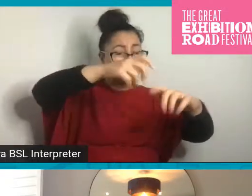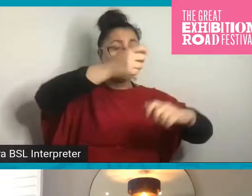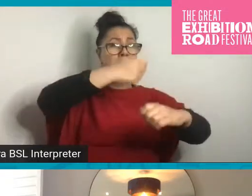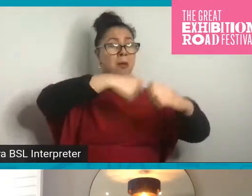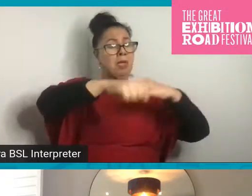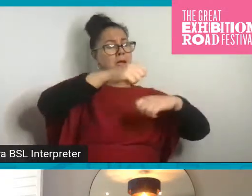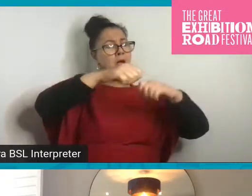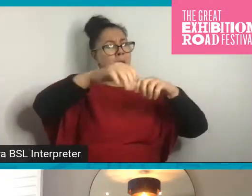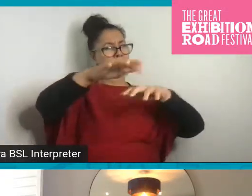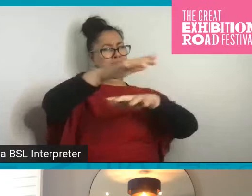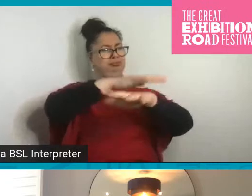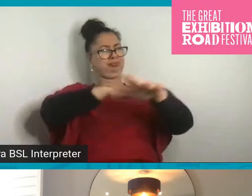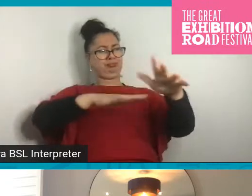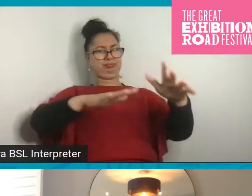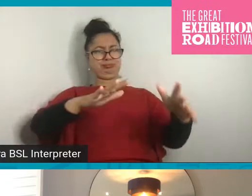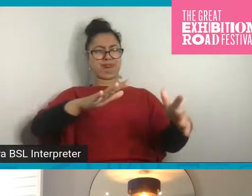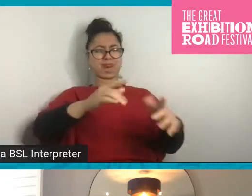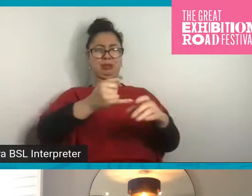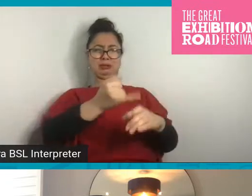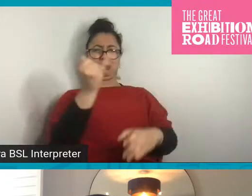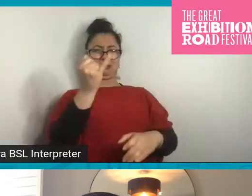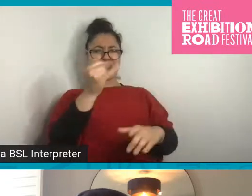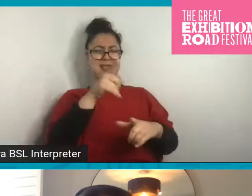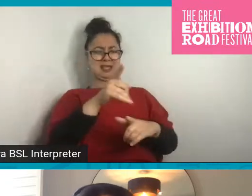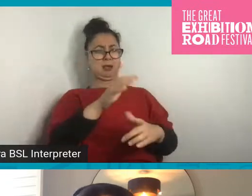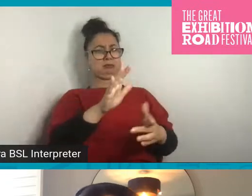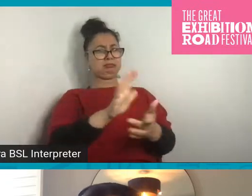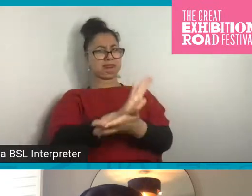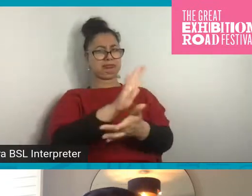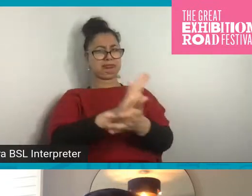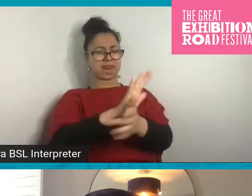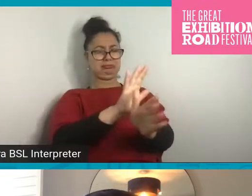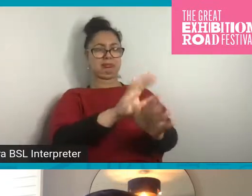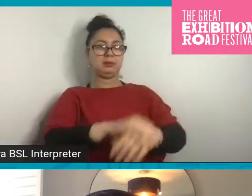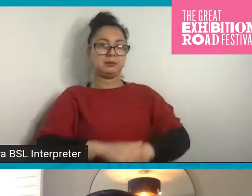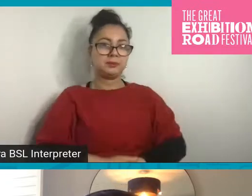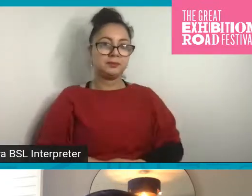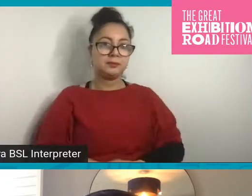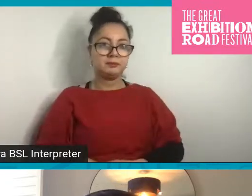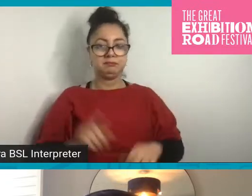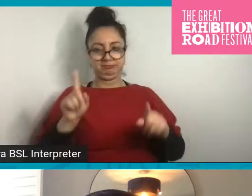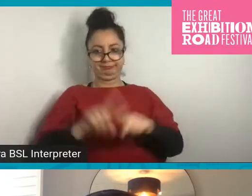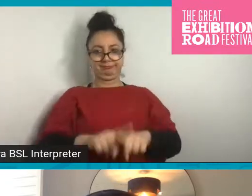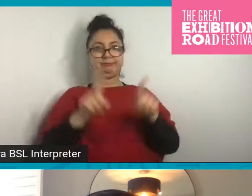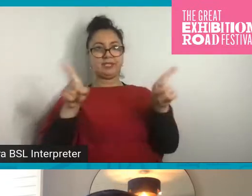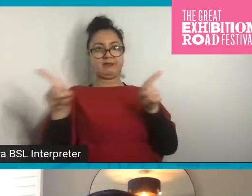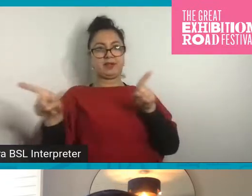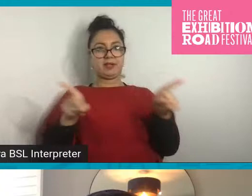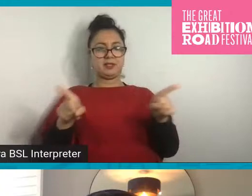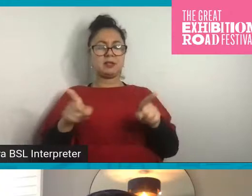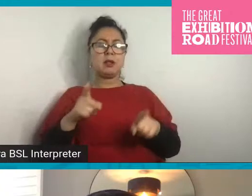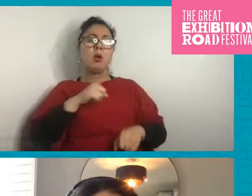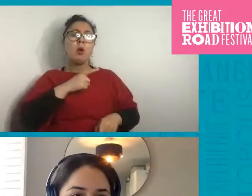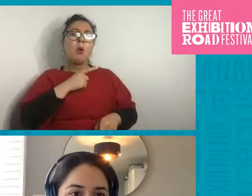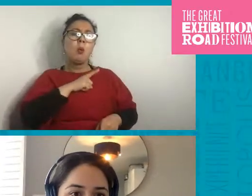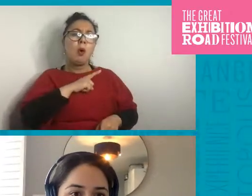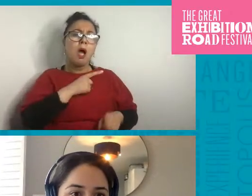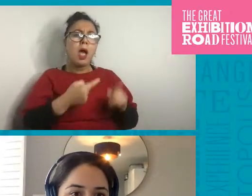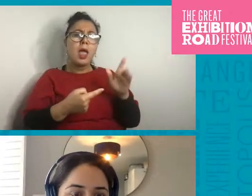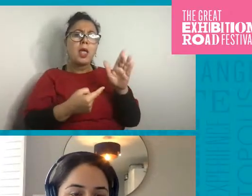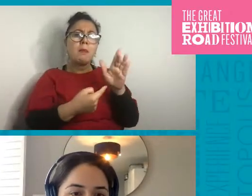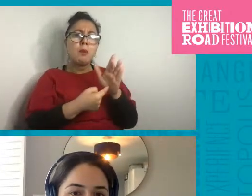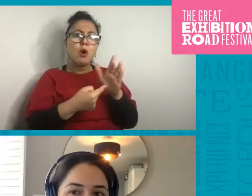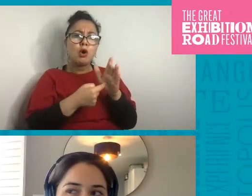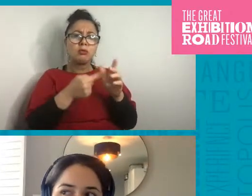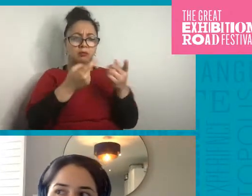So that's, those are the main differences. And why is it so important for us to reduce our energy use?